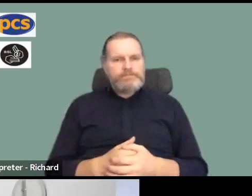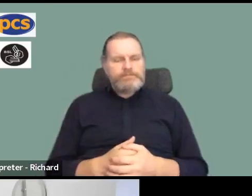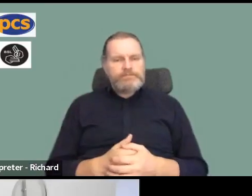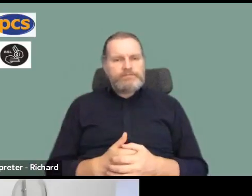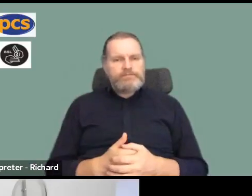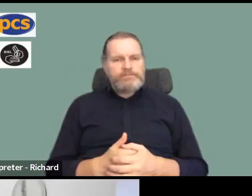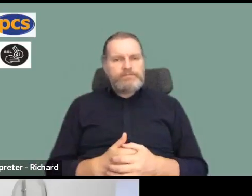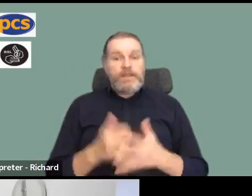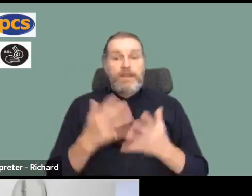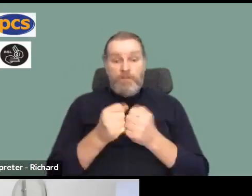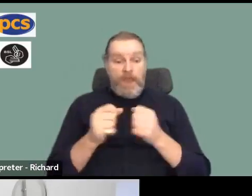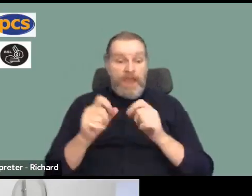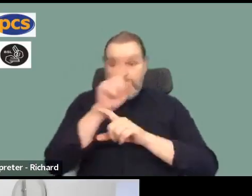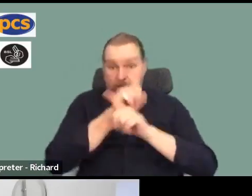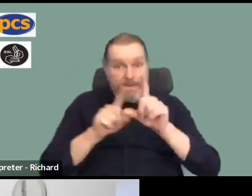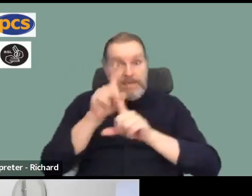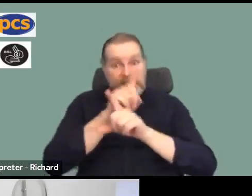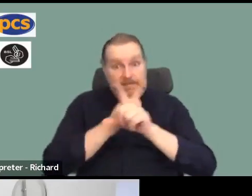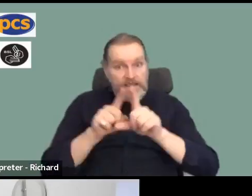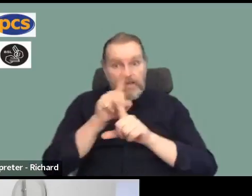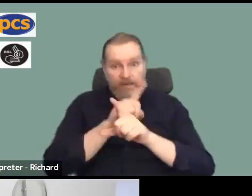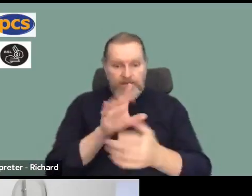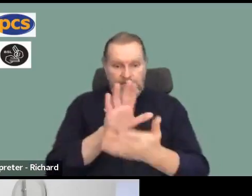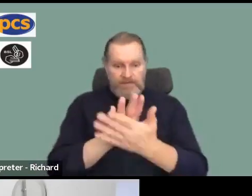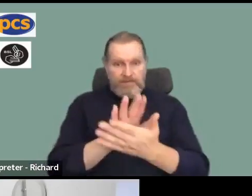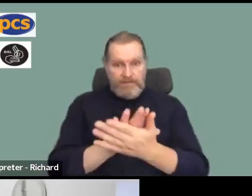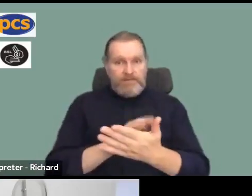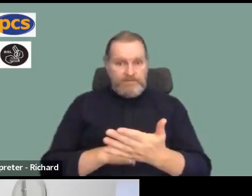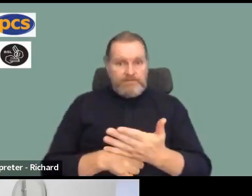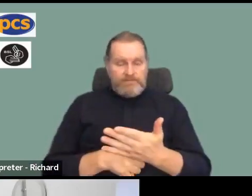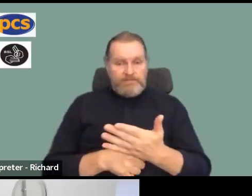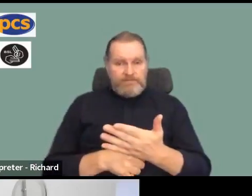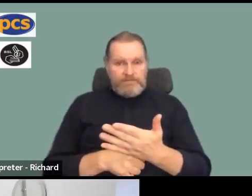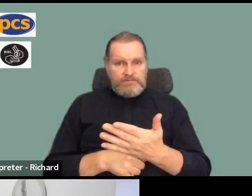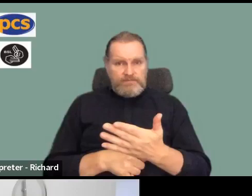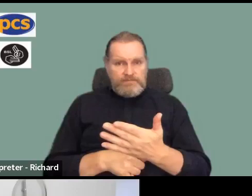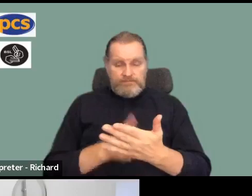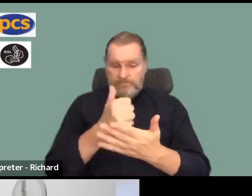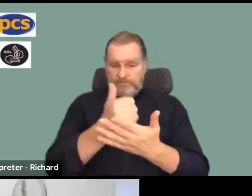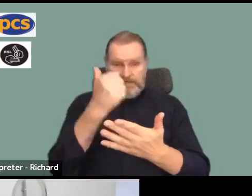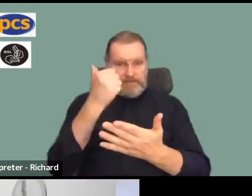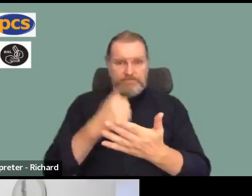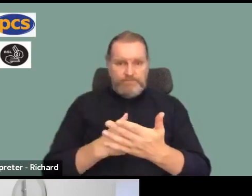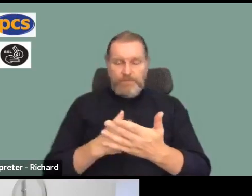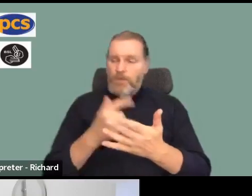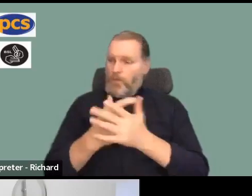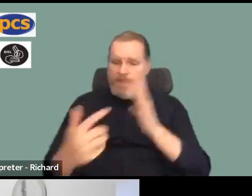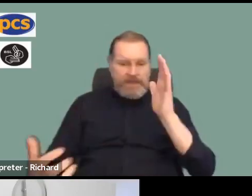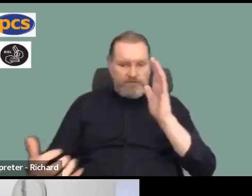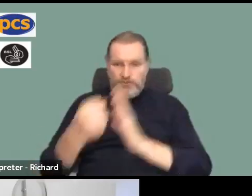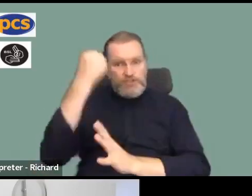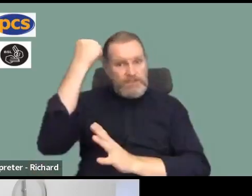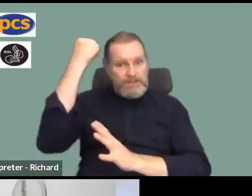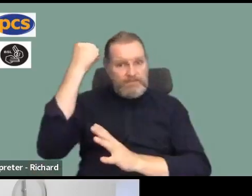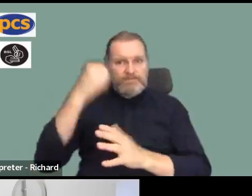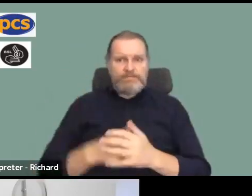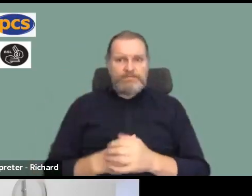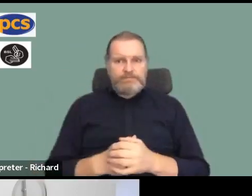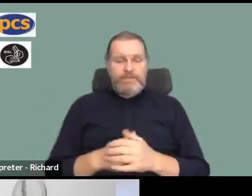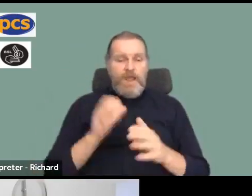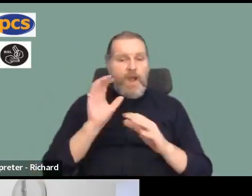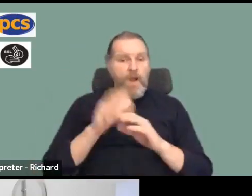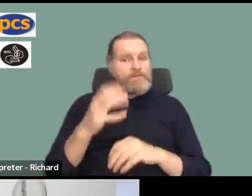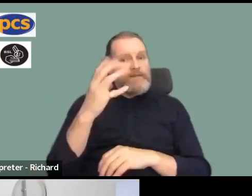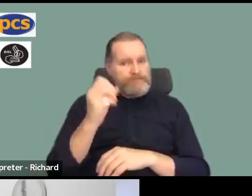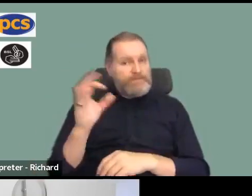we start talking to people, particularly those people who don't vote, we can smash the threshold. And those are some practical things I